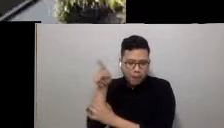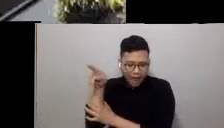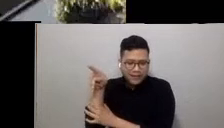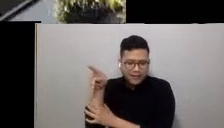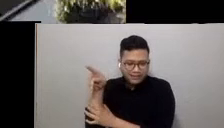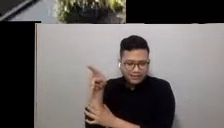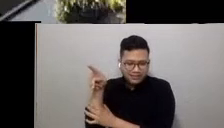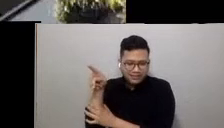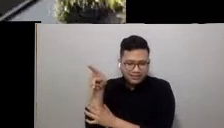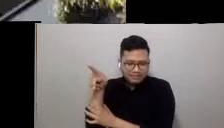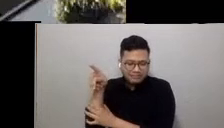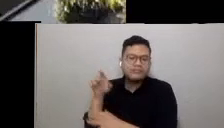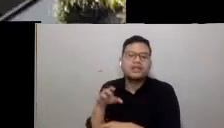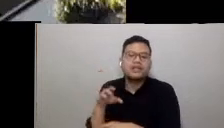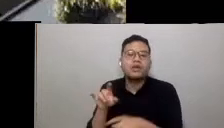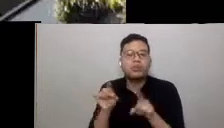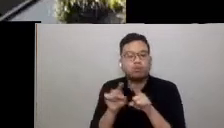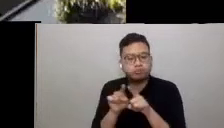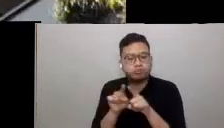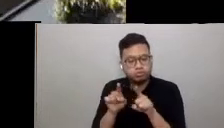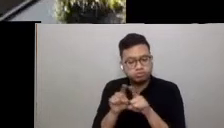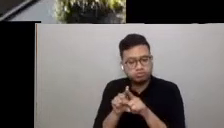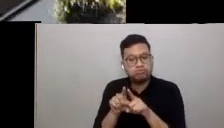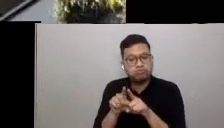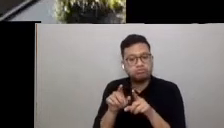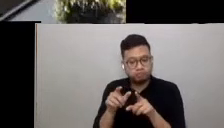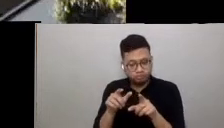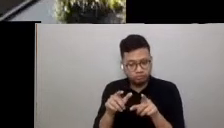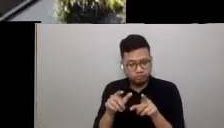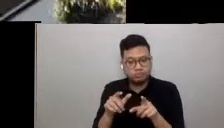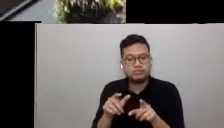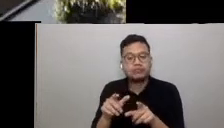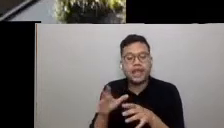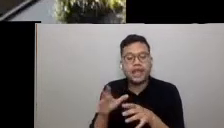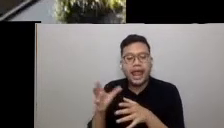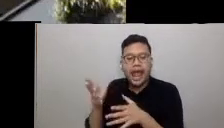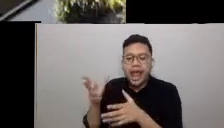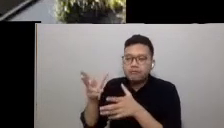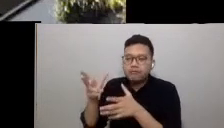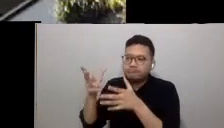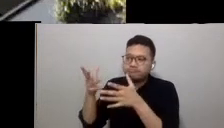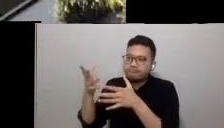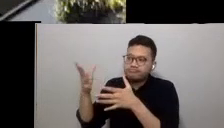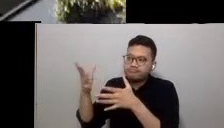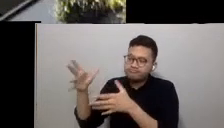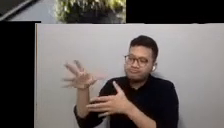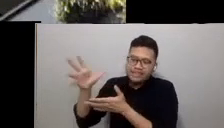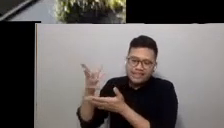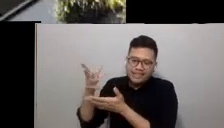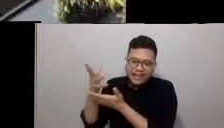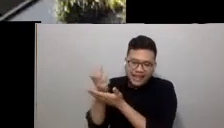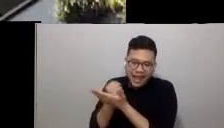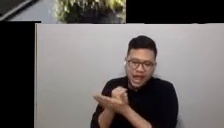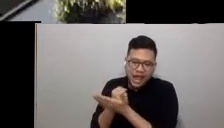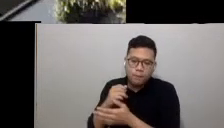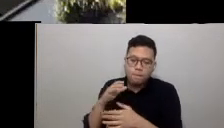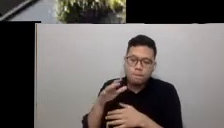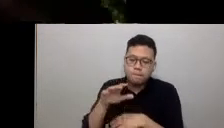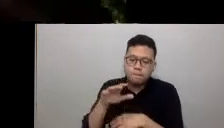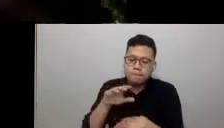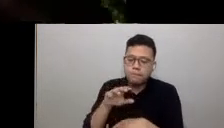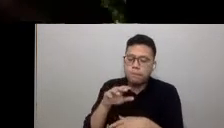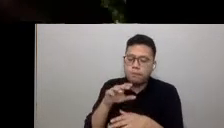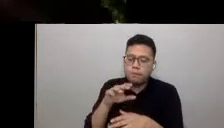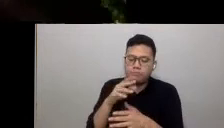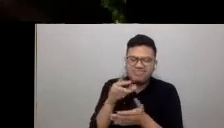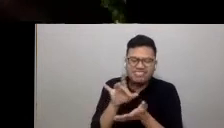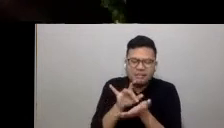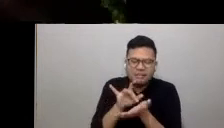foliated for their environmental attributes of absorbing noxious pollutants and reducing temperature.